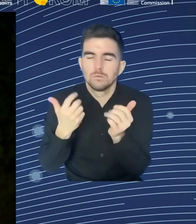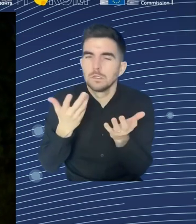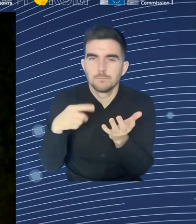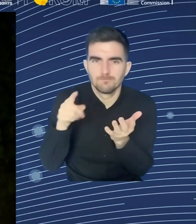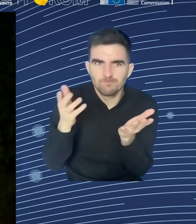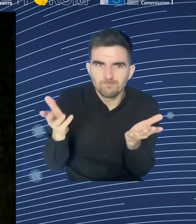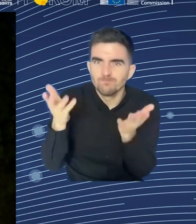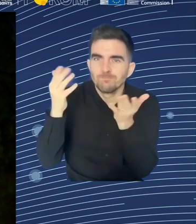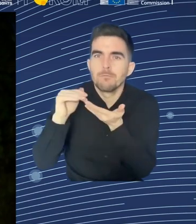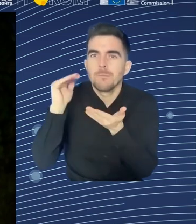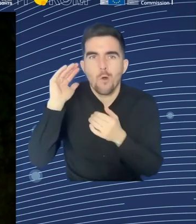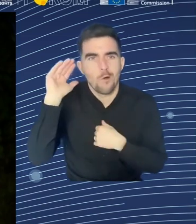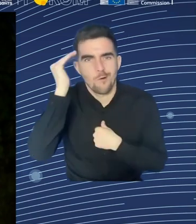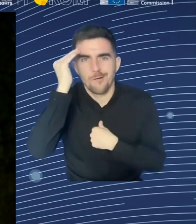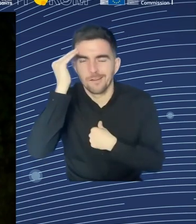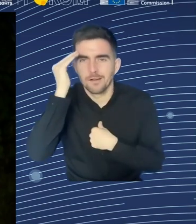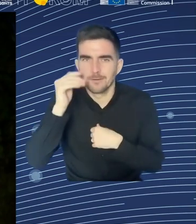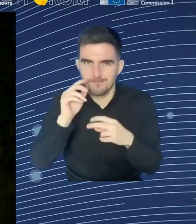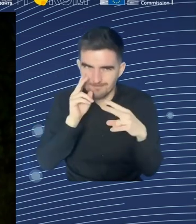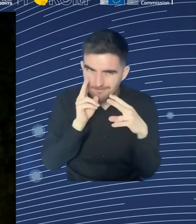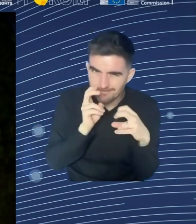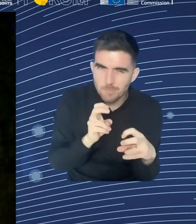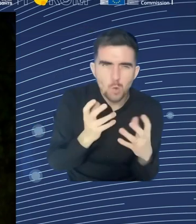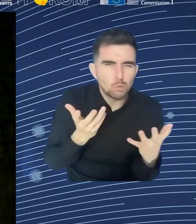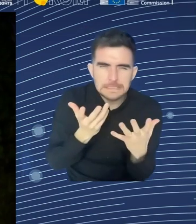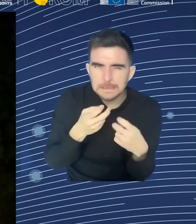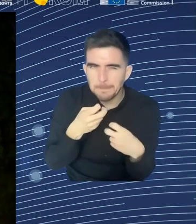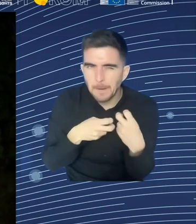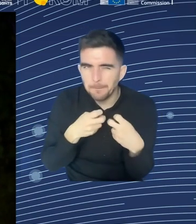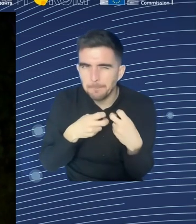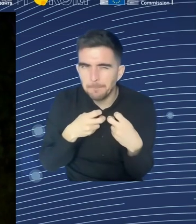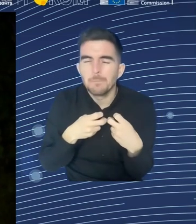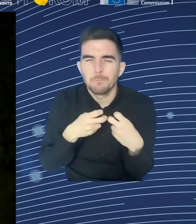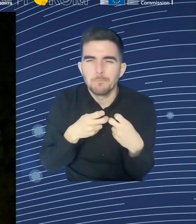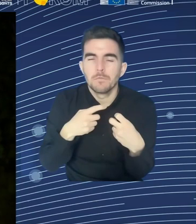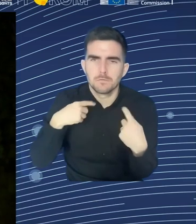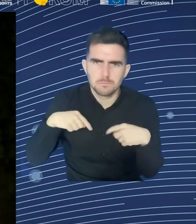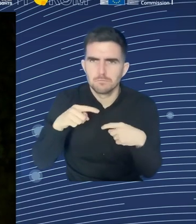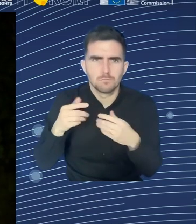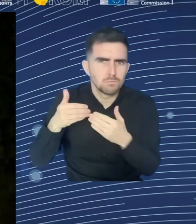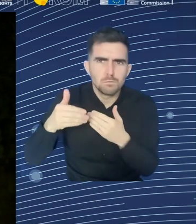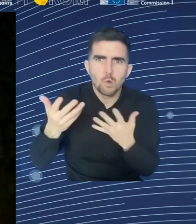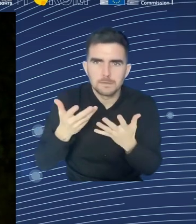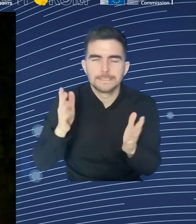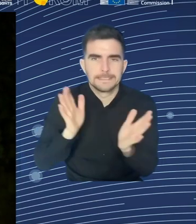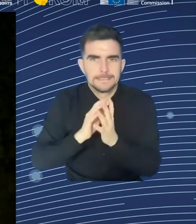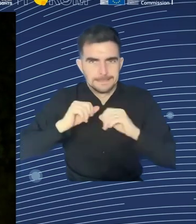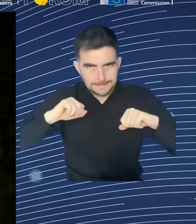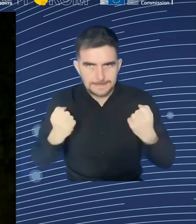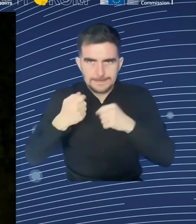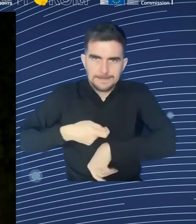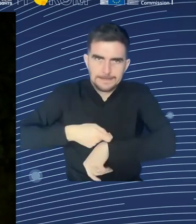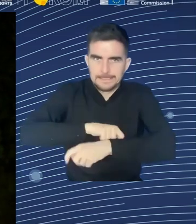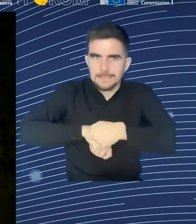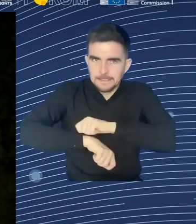need, on both high level and lower skills levels, people in increasing numbers. And, of course, we need to have